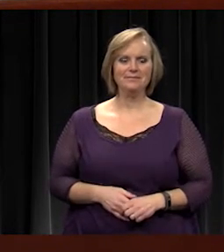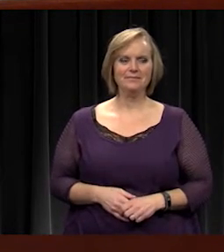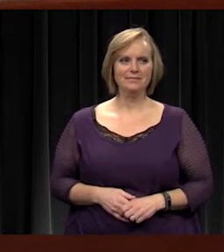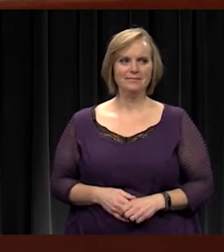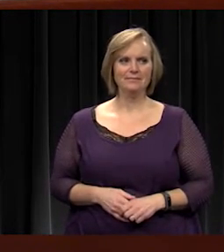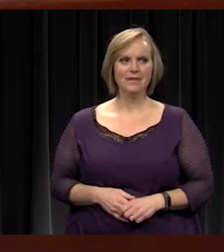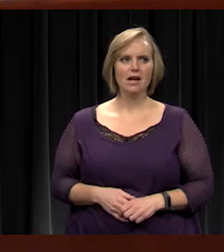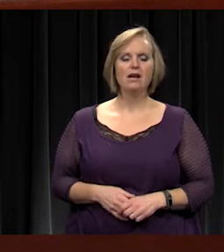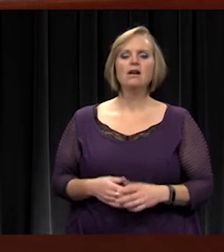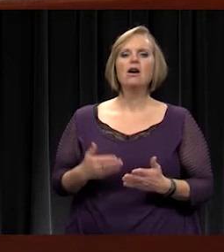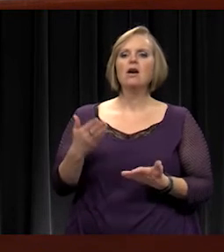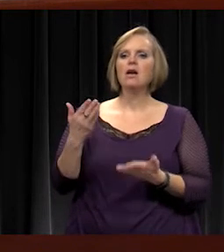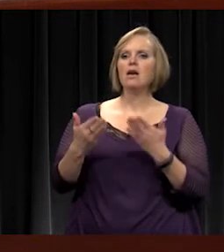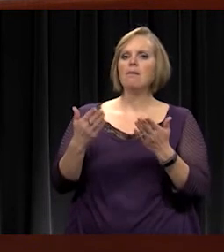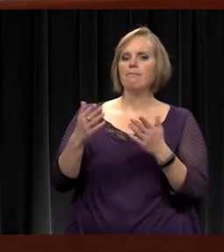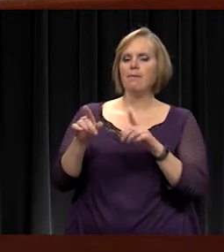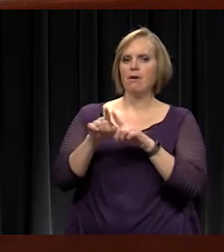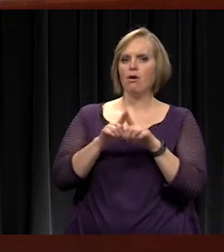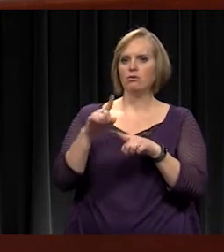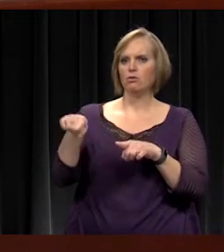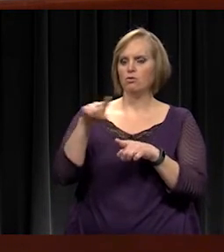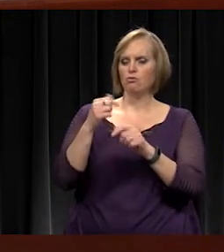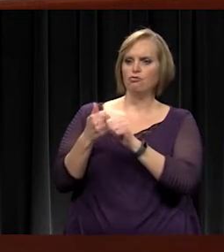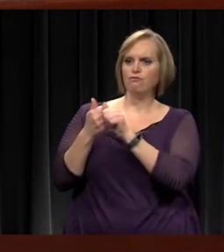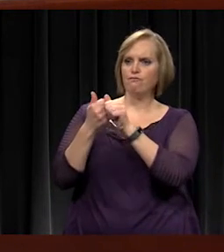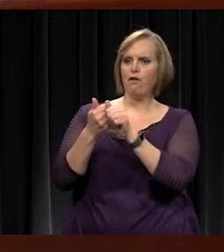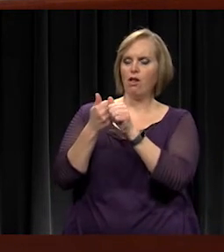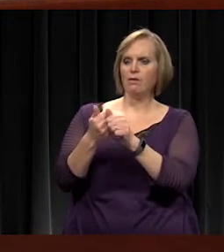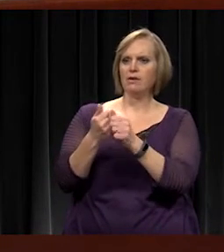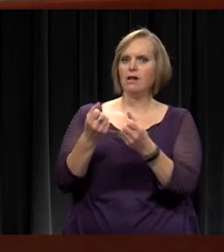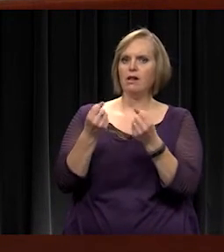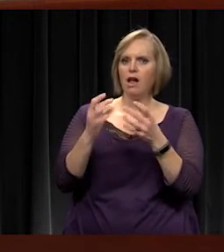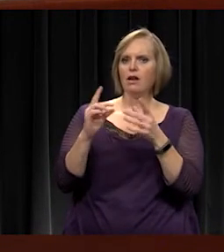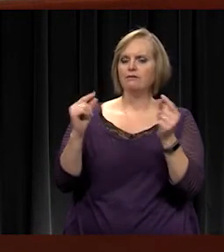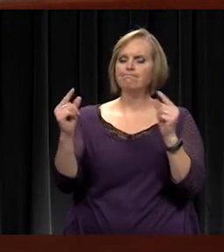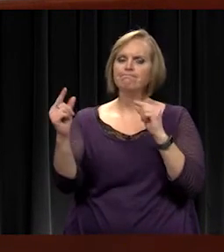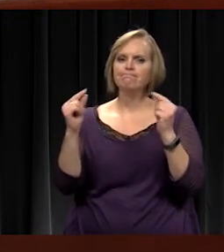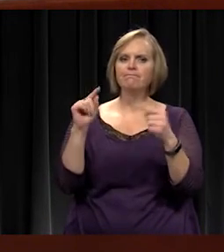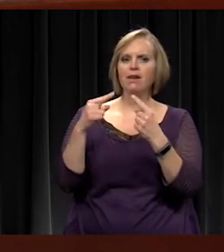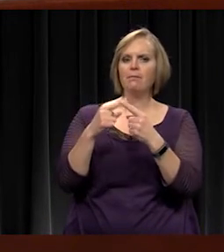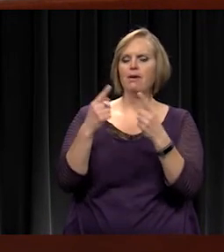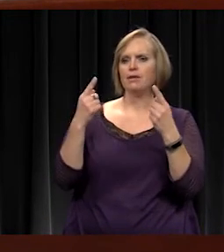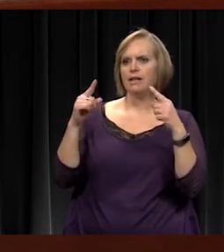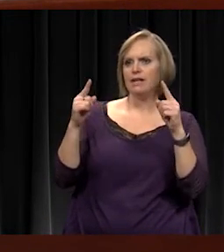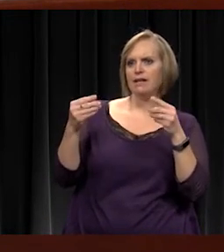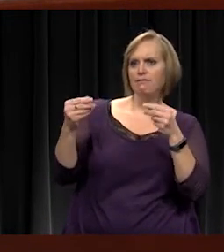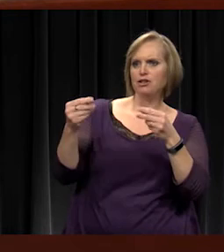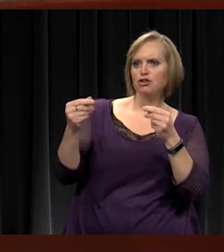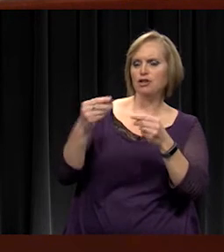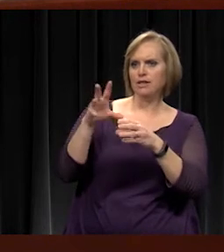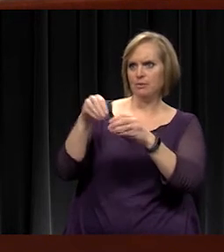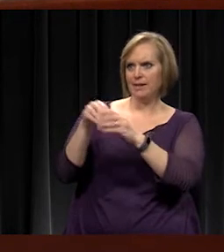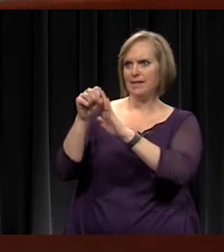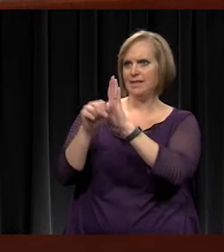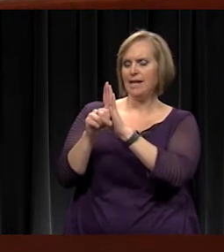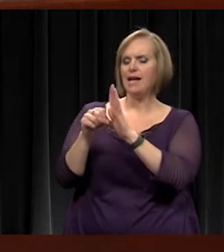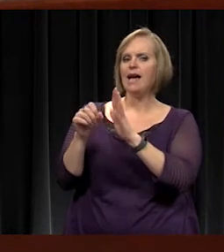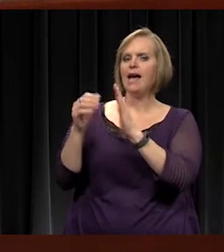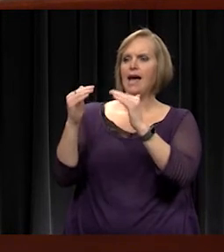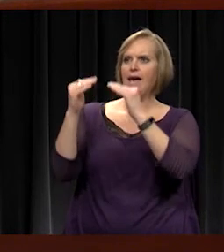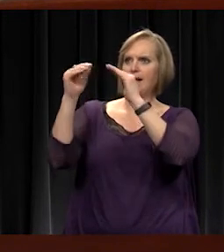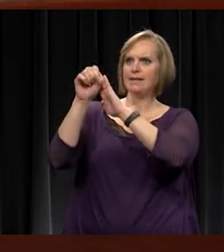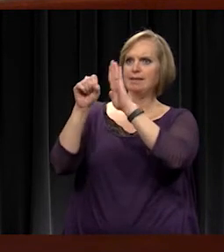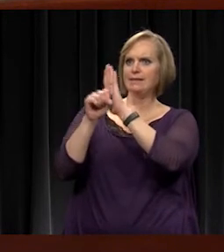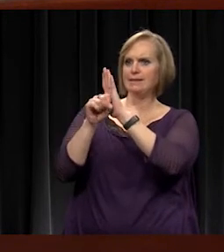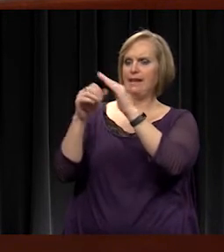You might be following also that there is a lot of talk about efficiencies obviously in the state and at the state level maybe pooling